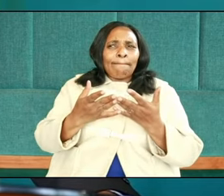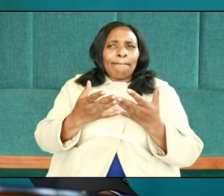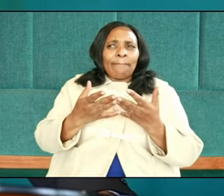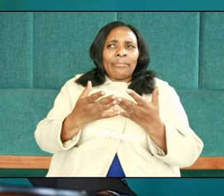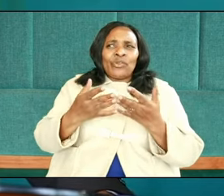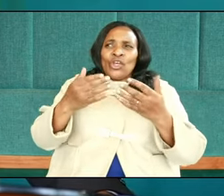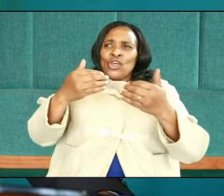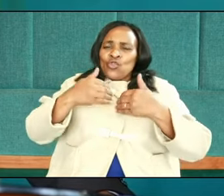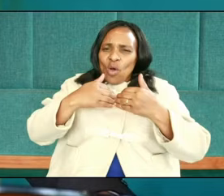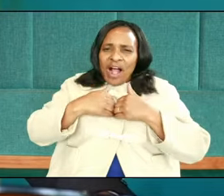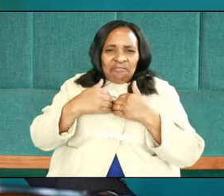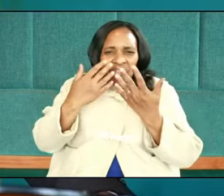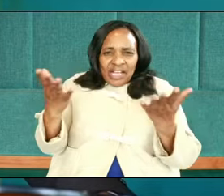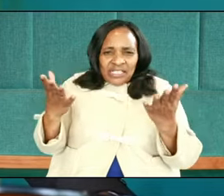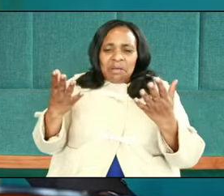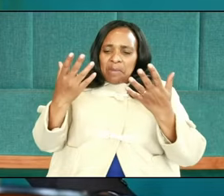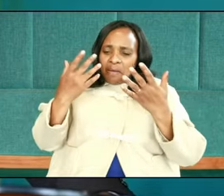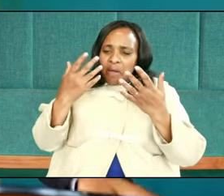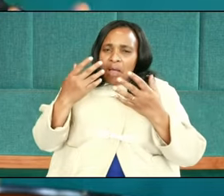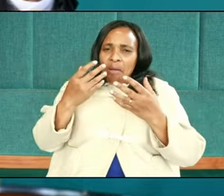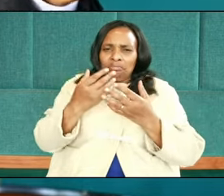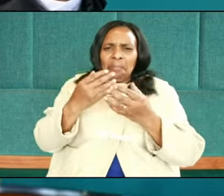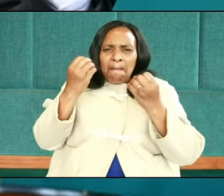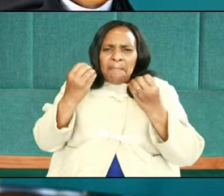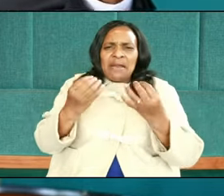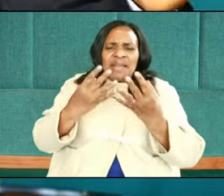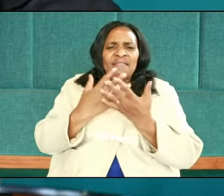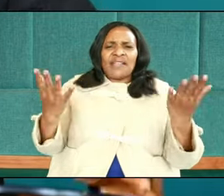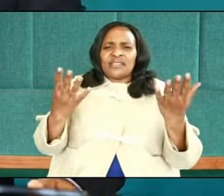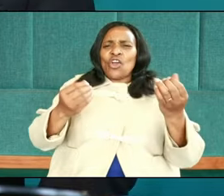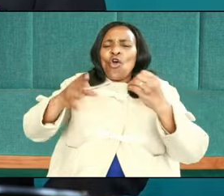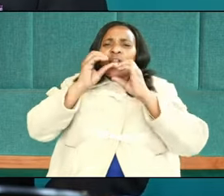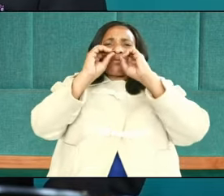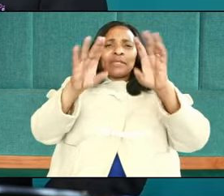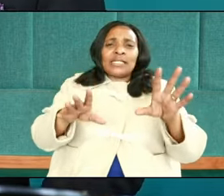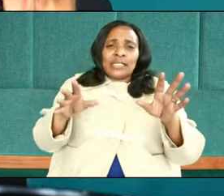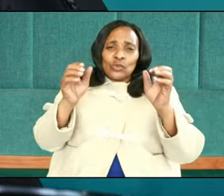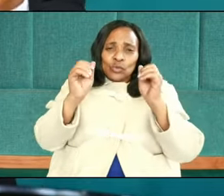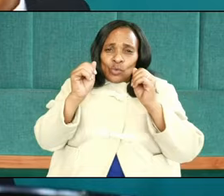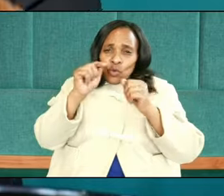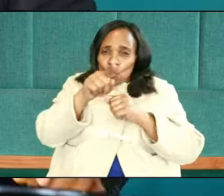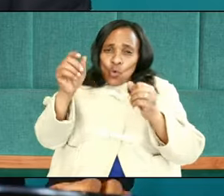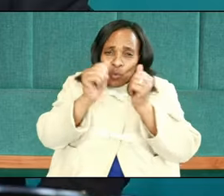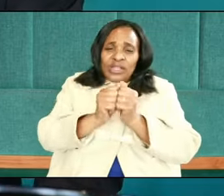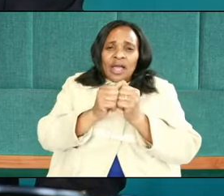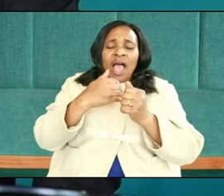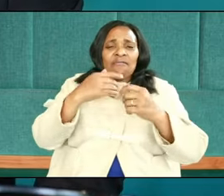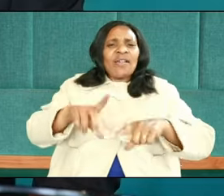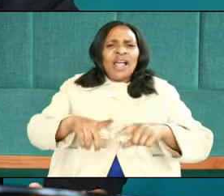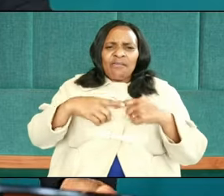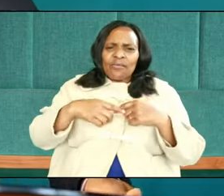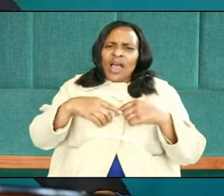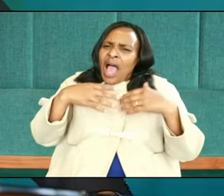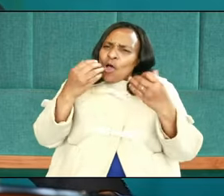You have assets. So many things that God has blessed you with. You have life. How